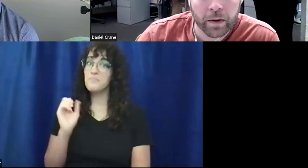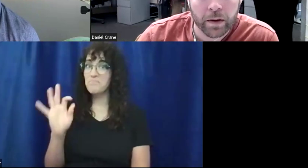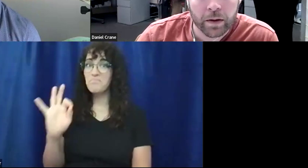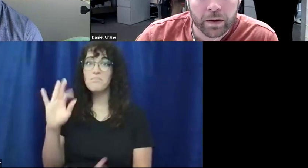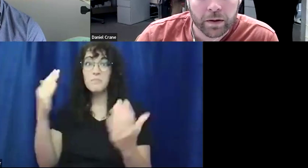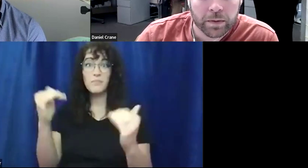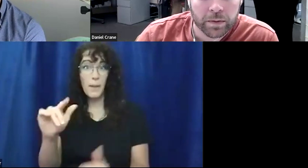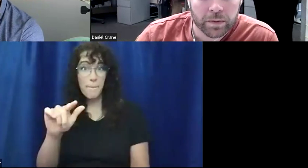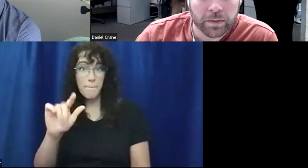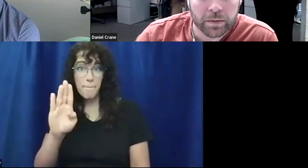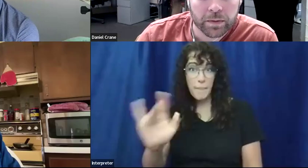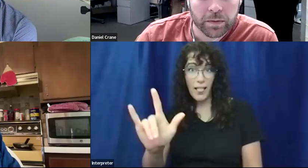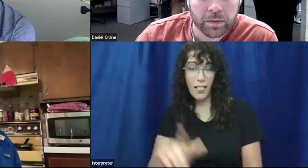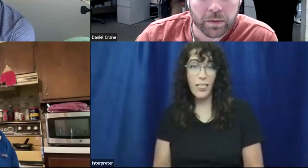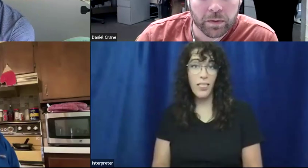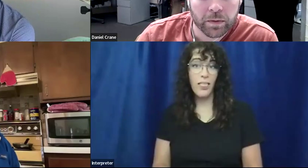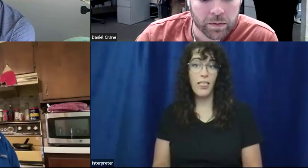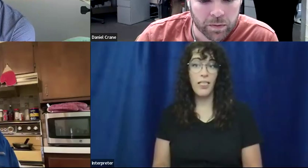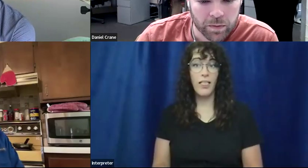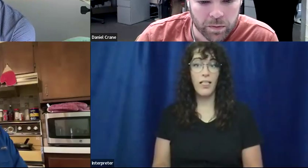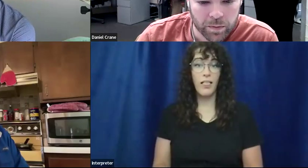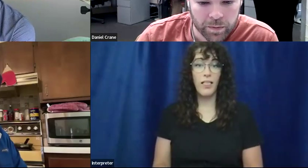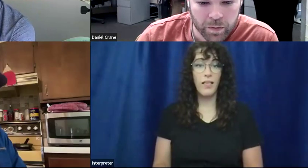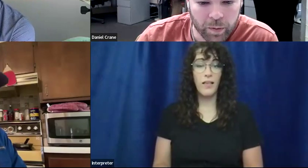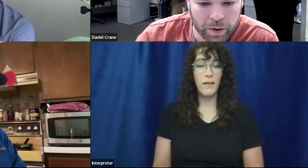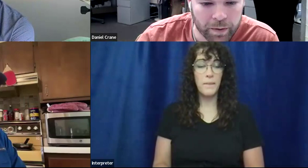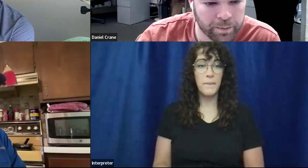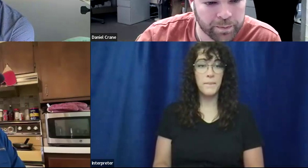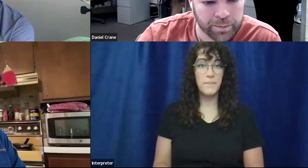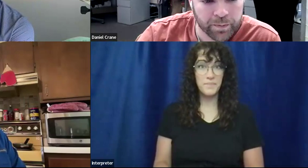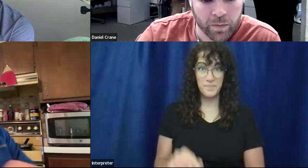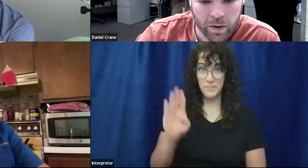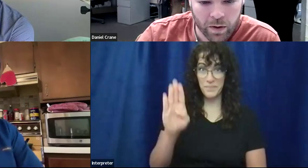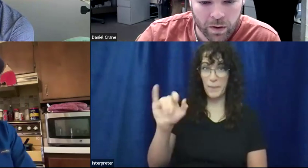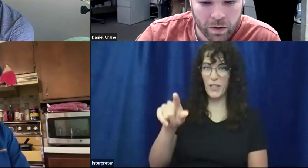you're muted.